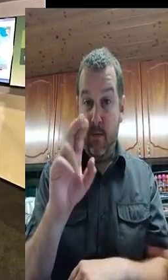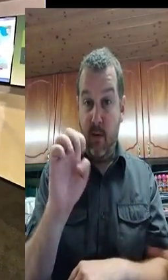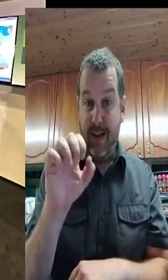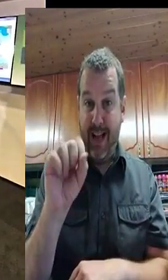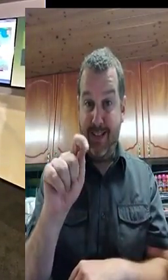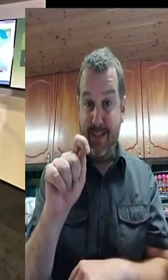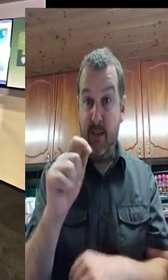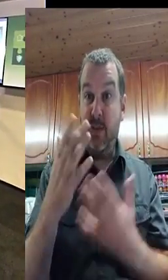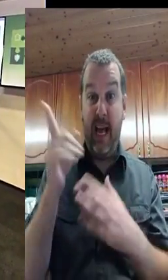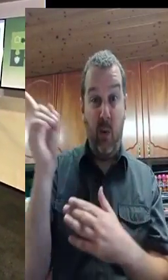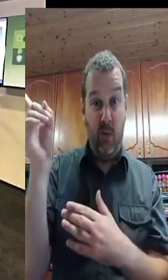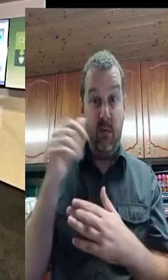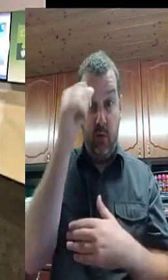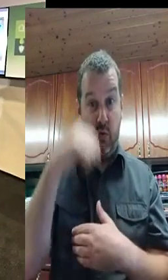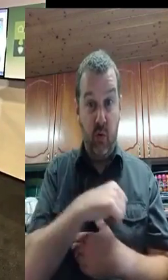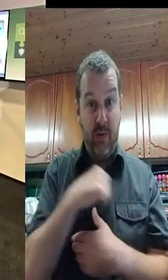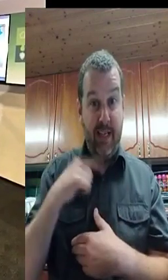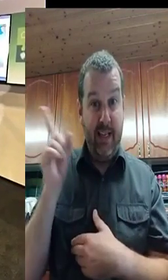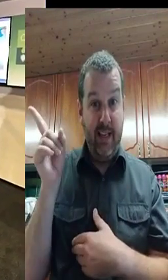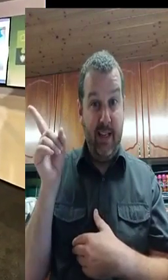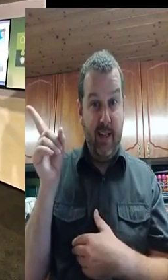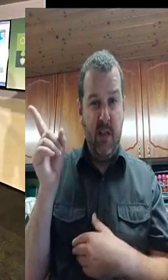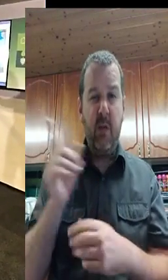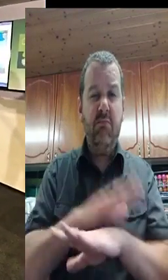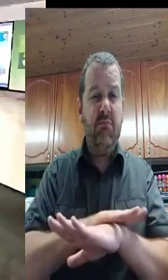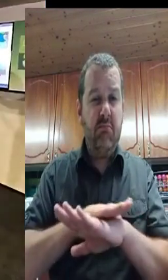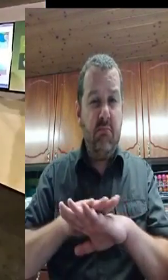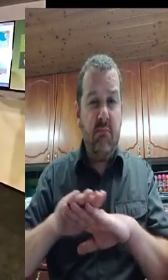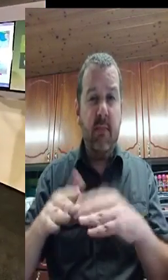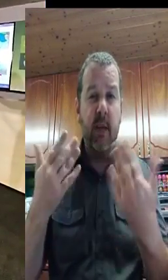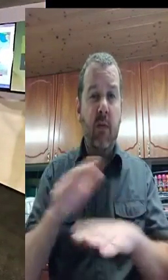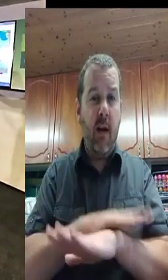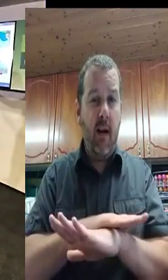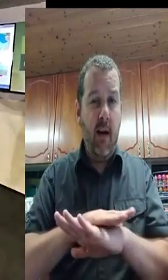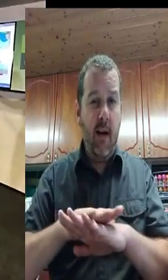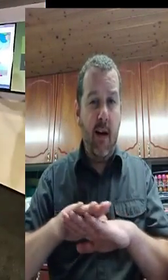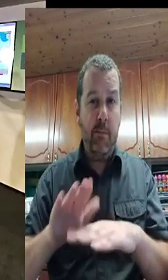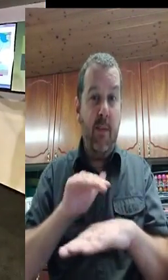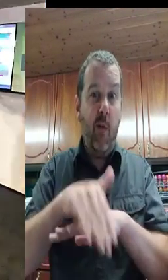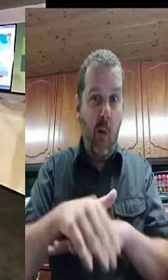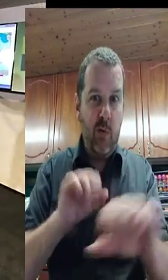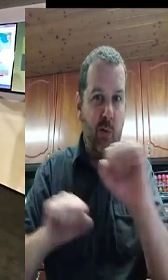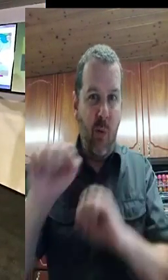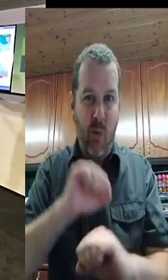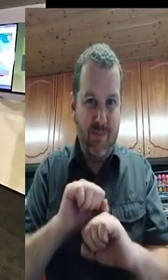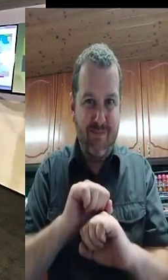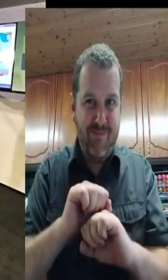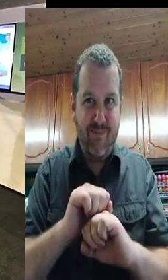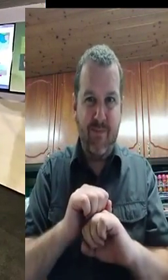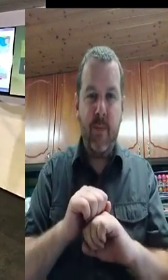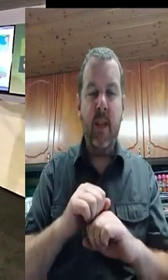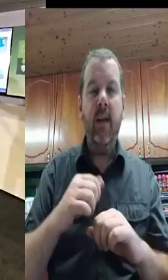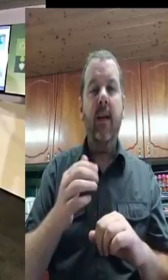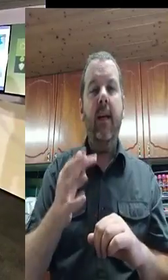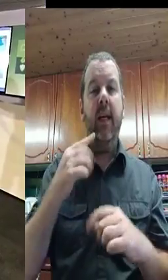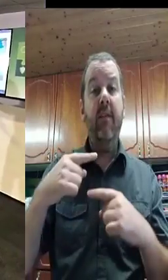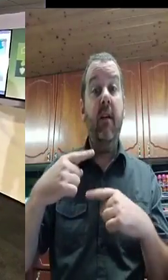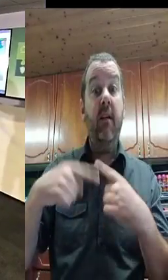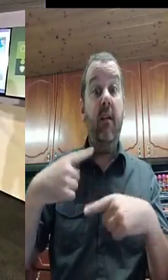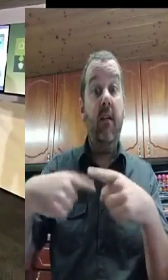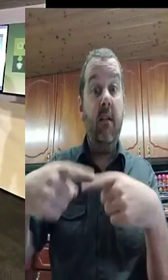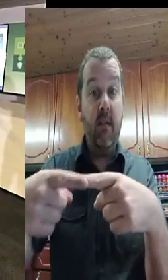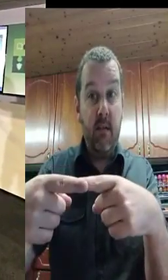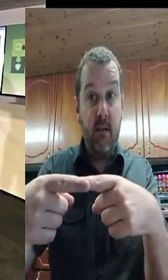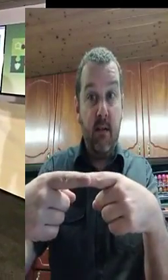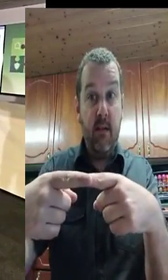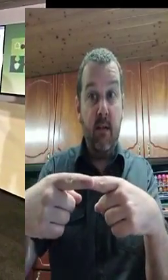this, the definition of a hurricane is a mean speed of 64 knots. So,